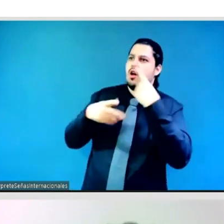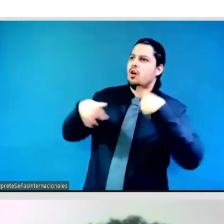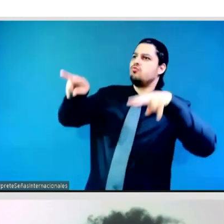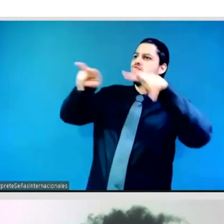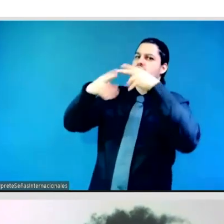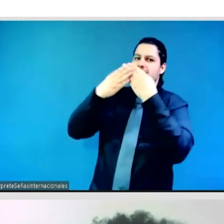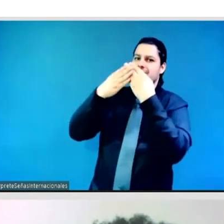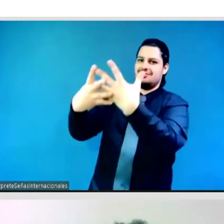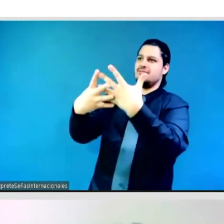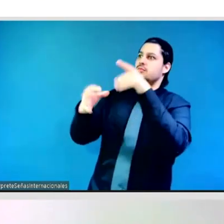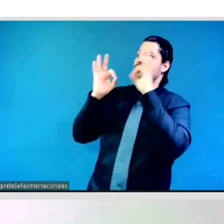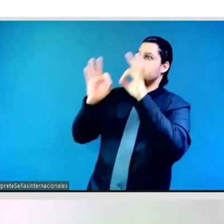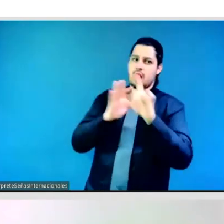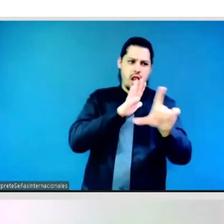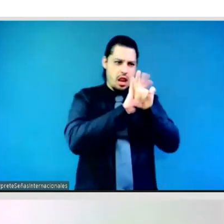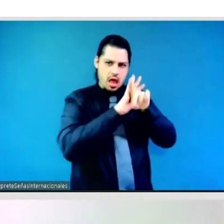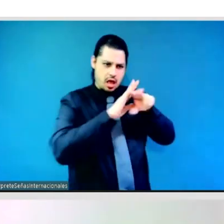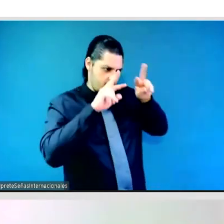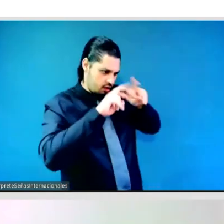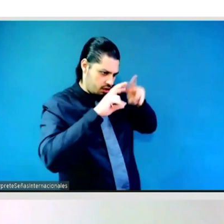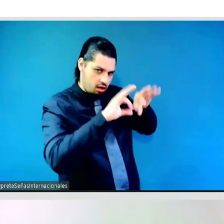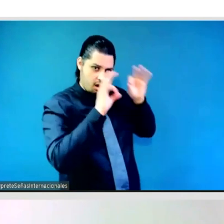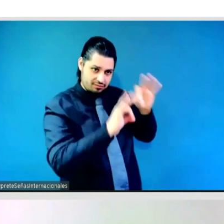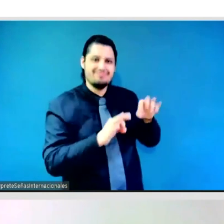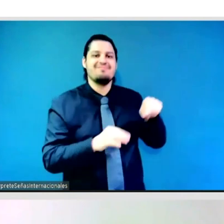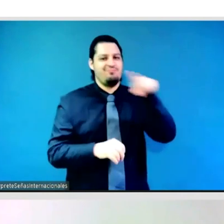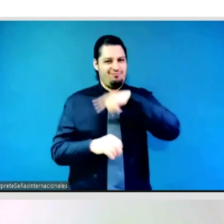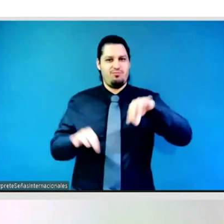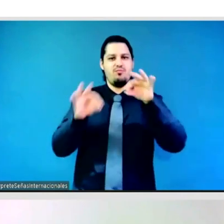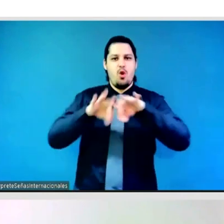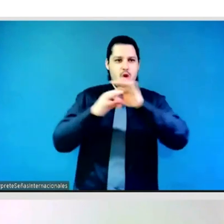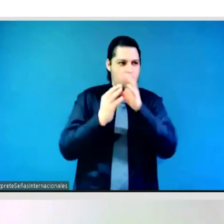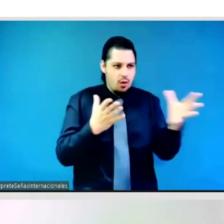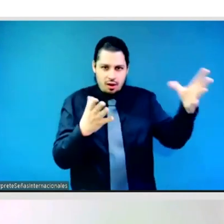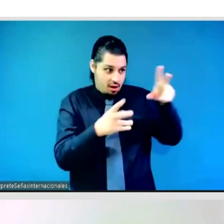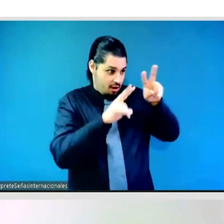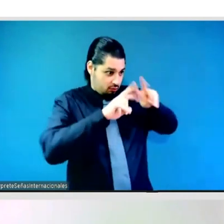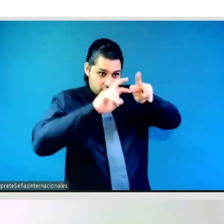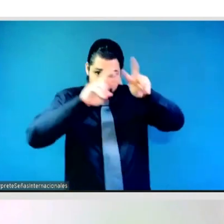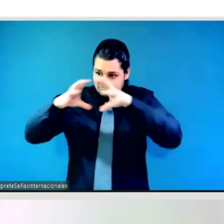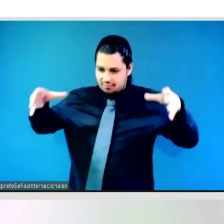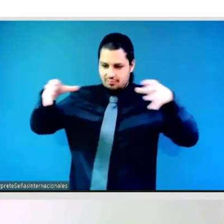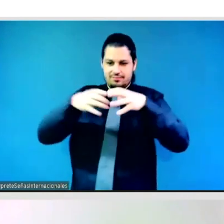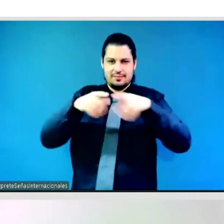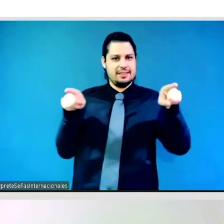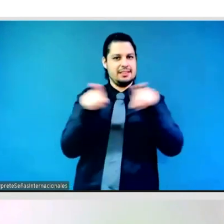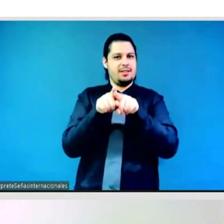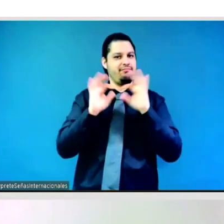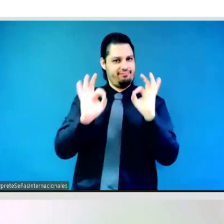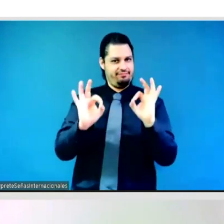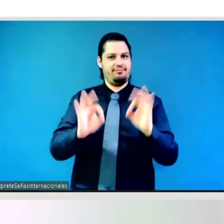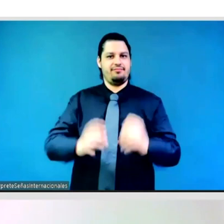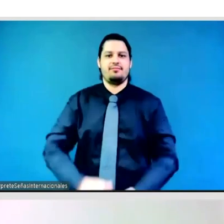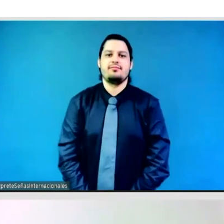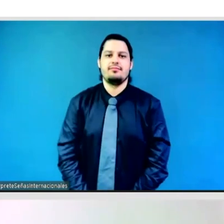also speak to, especially on the ground is just basically in terms of just disaggregated data, it's one thing to speak of disaggregated data,